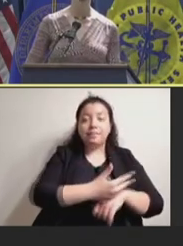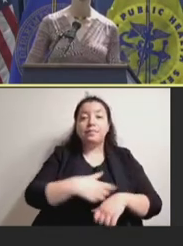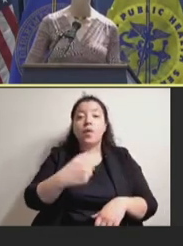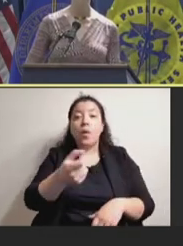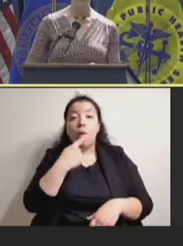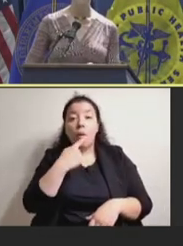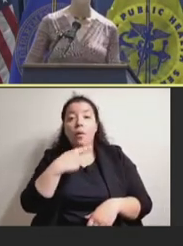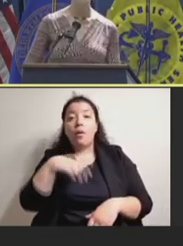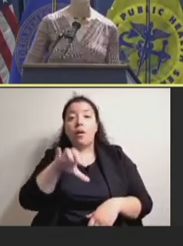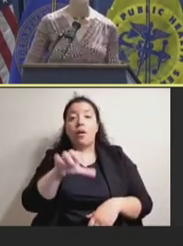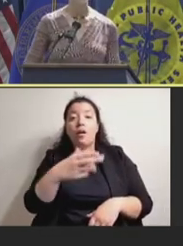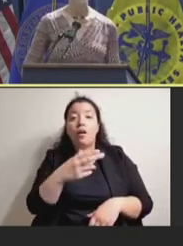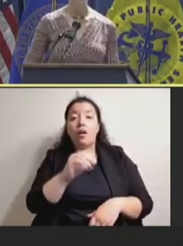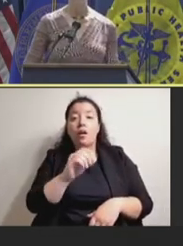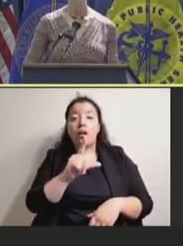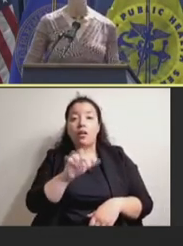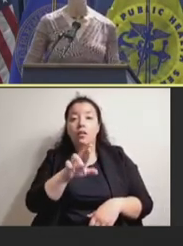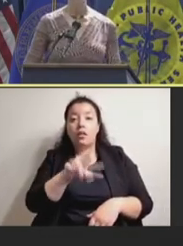cholera vaccine.